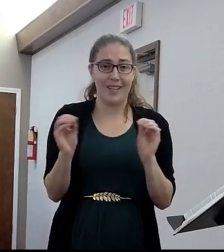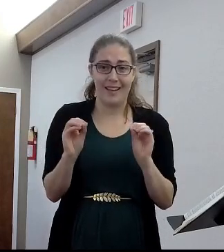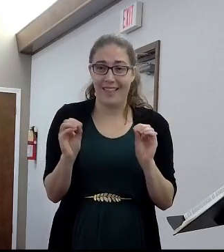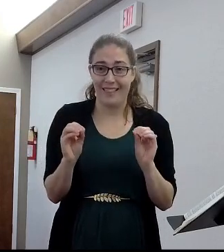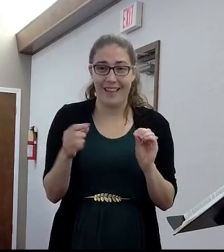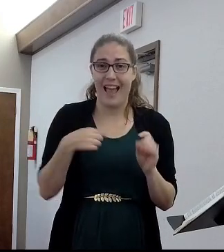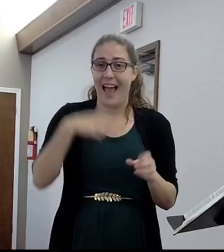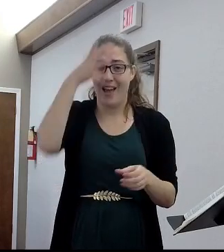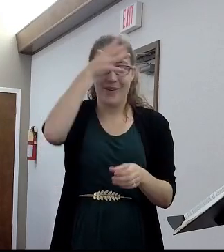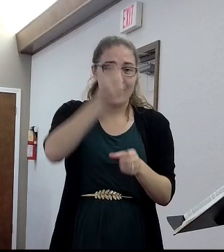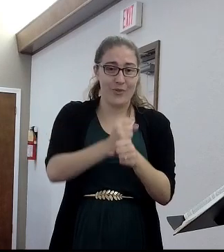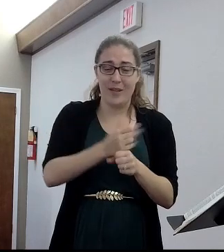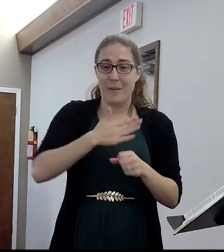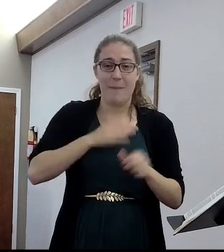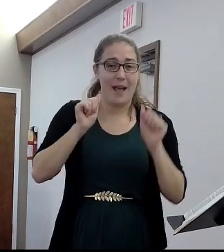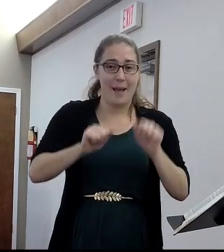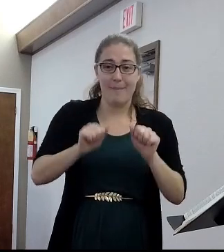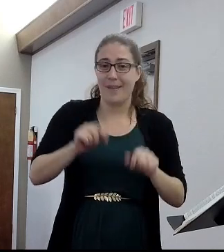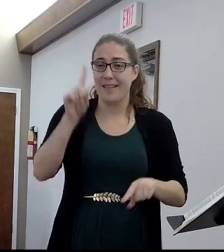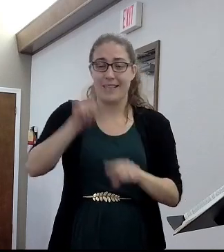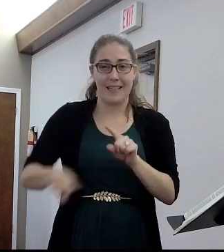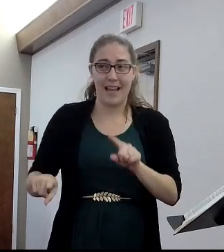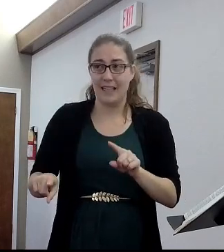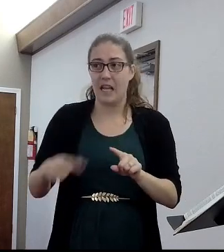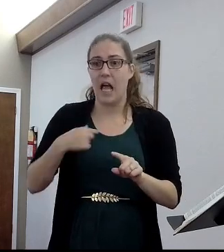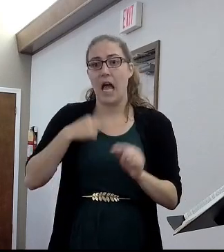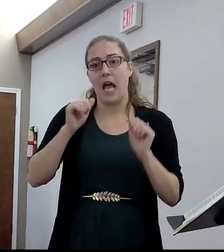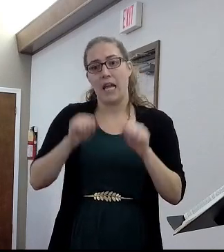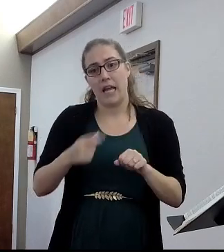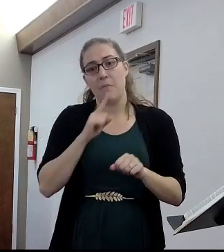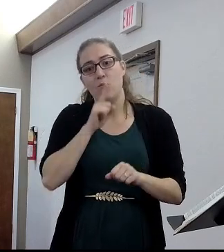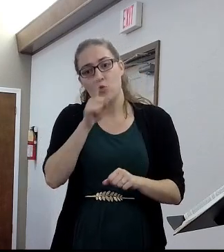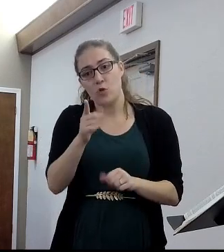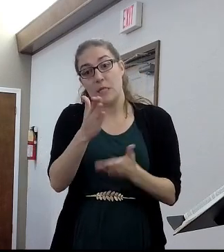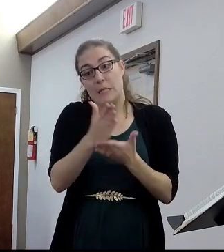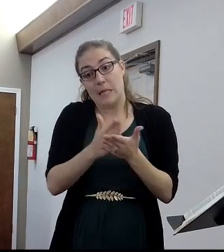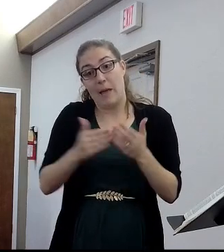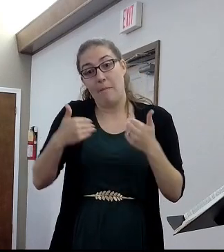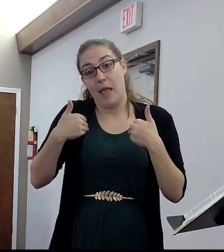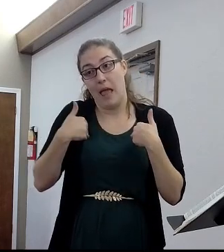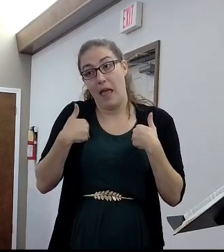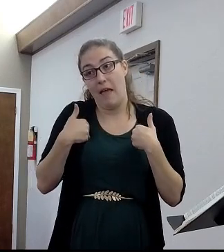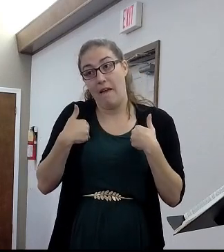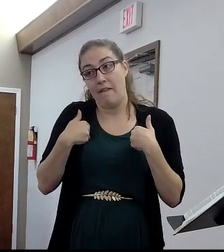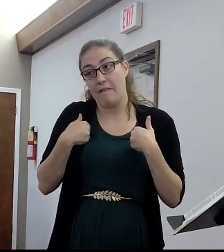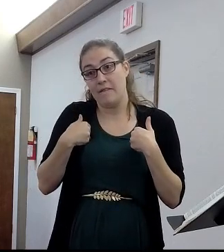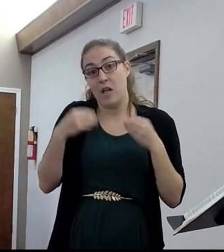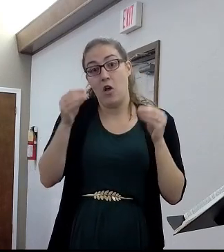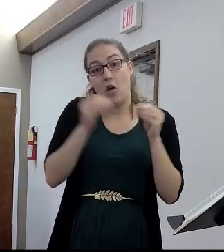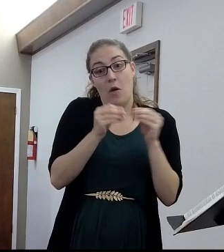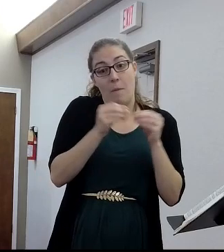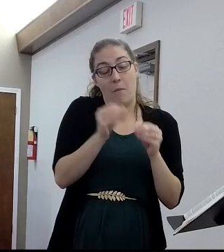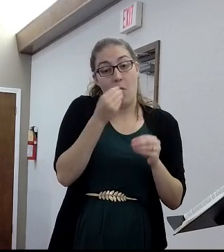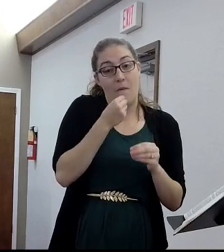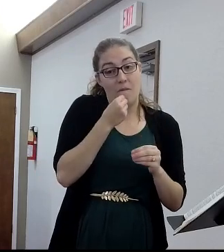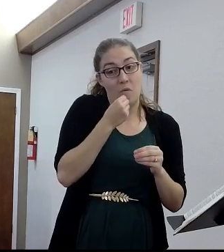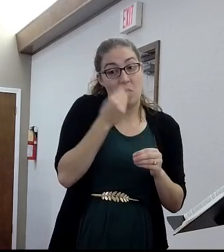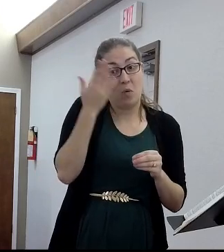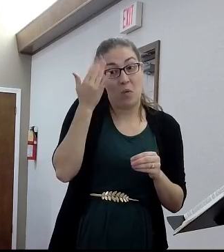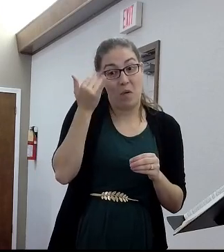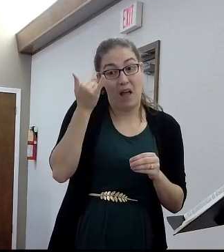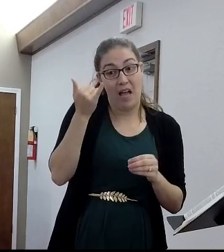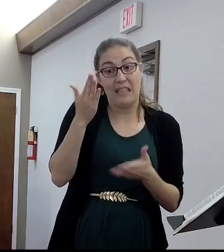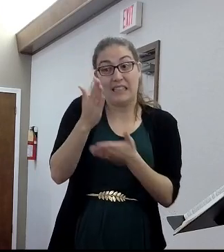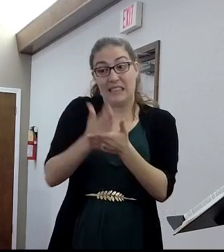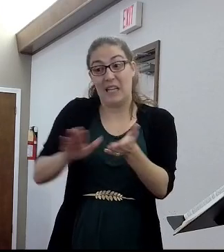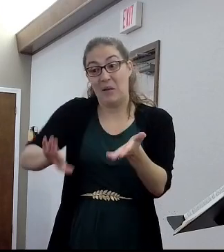I can do some, I can, I can make sure that those 12 dudes have a lot, some of them will have a lot more food because there'll be less of them, but they will